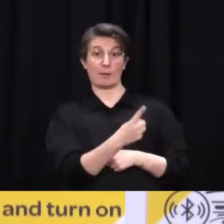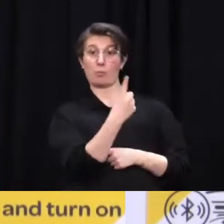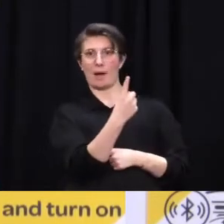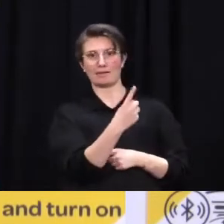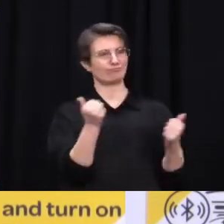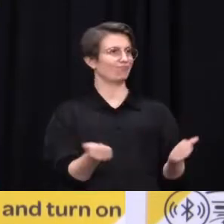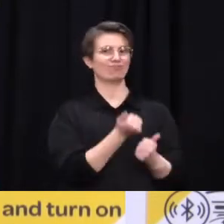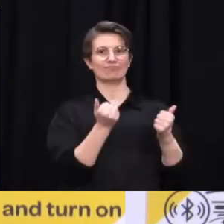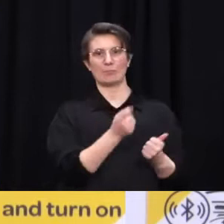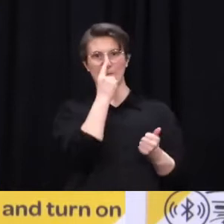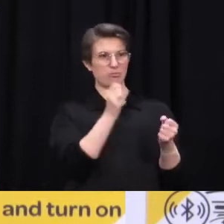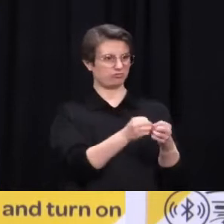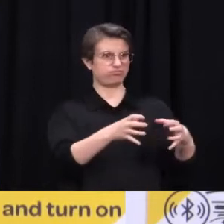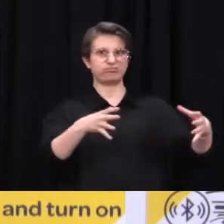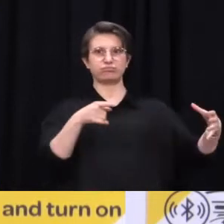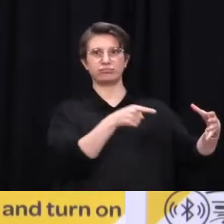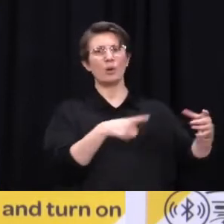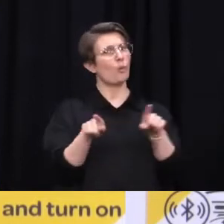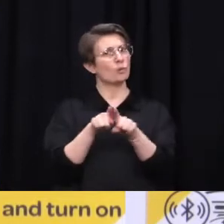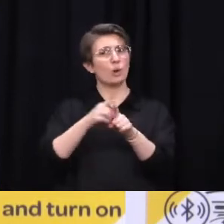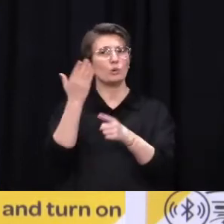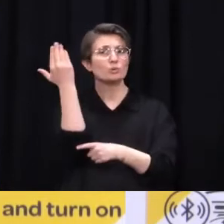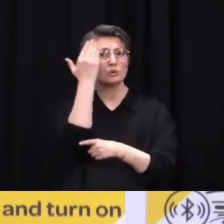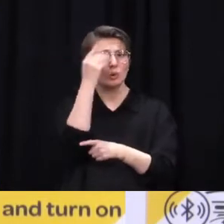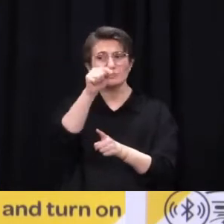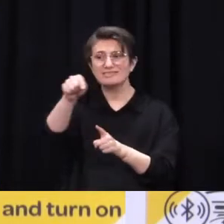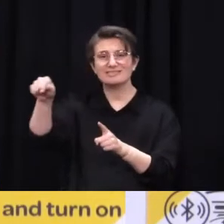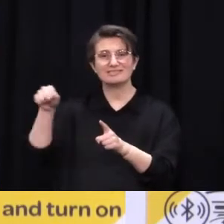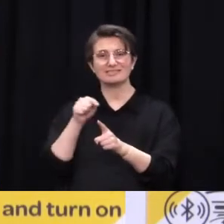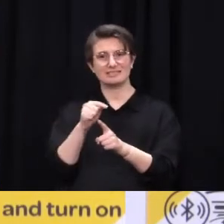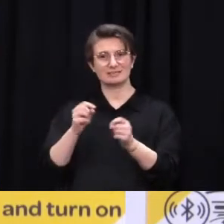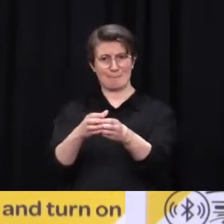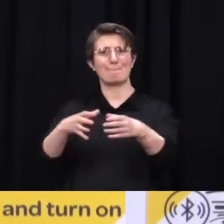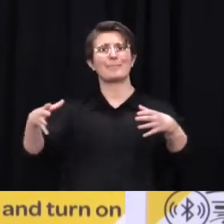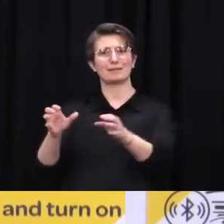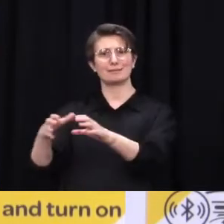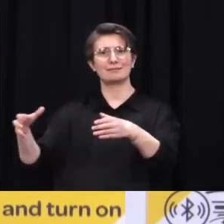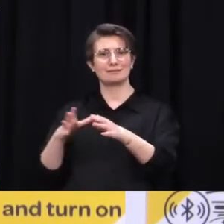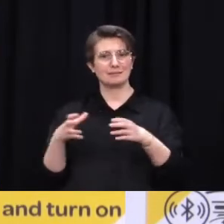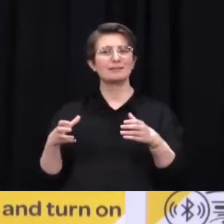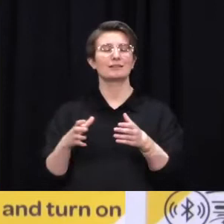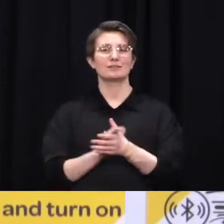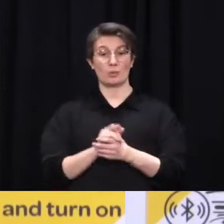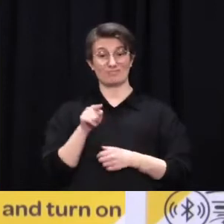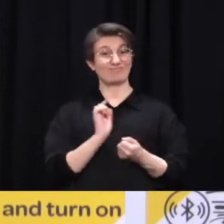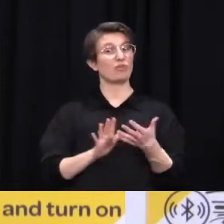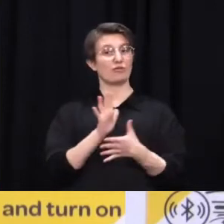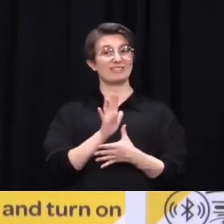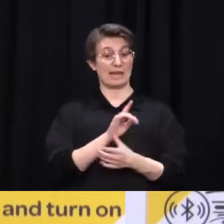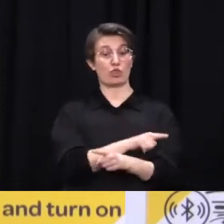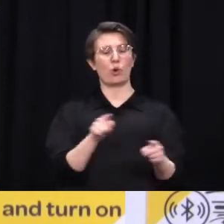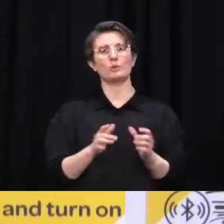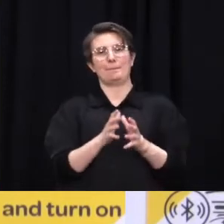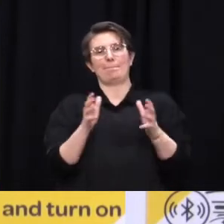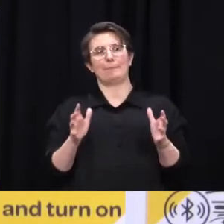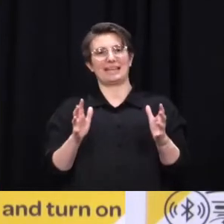large schools also involved. So this is a priority for our contact tracing efforts and what